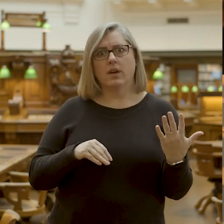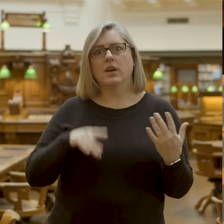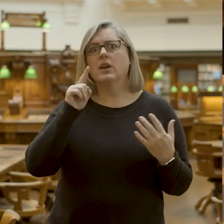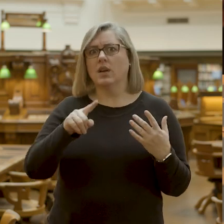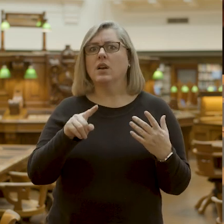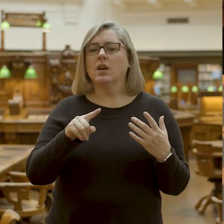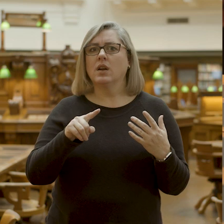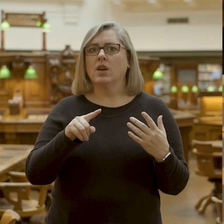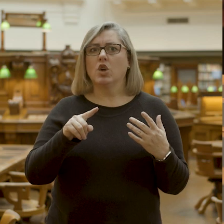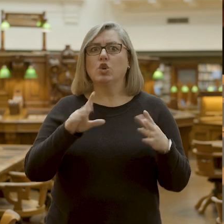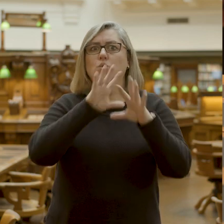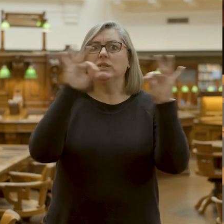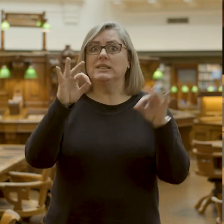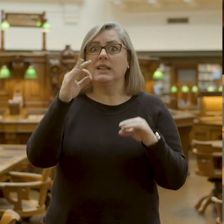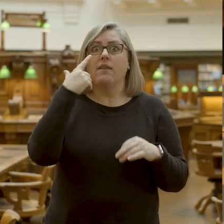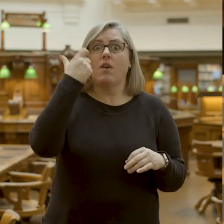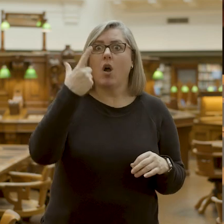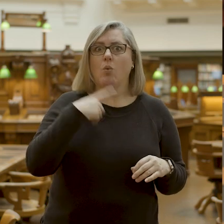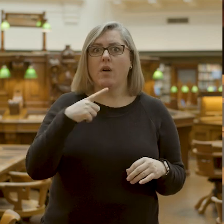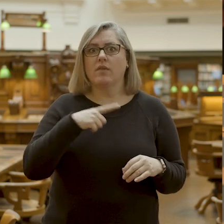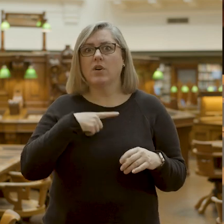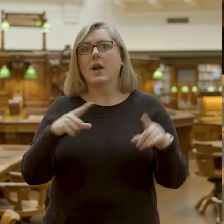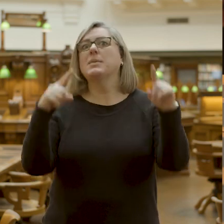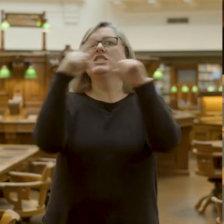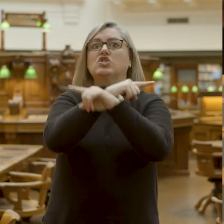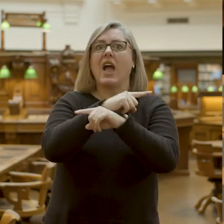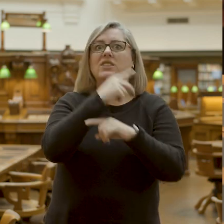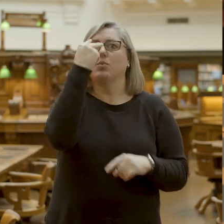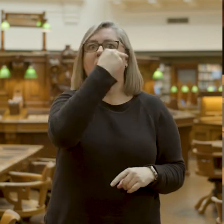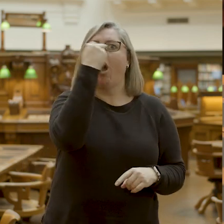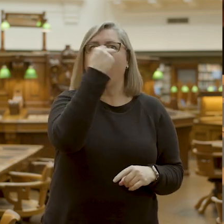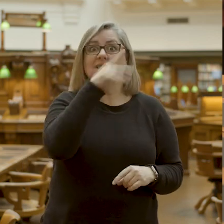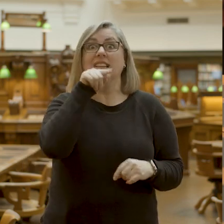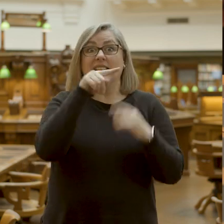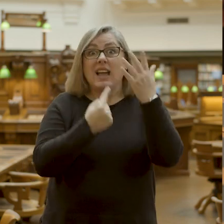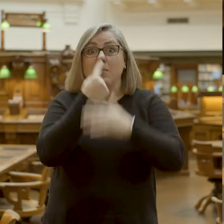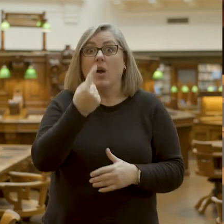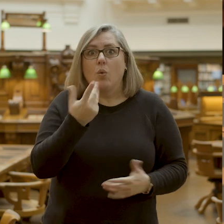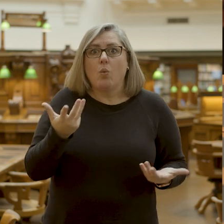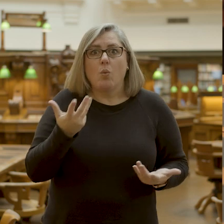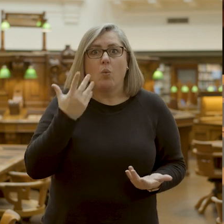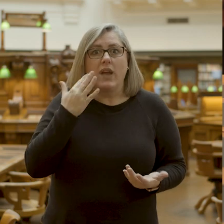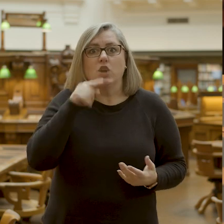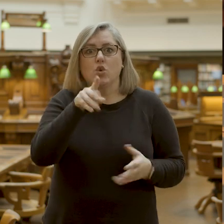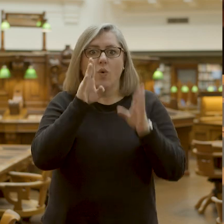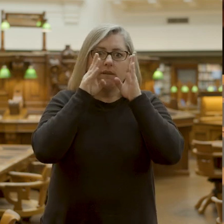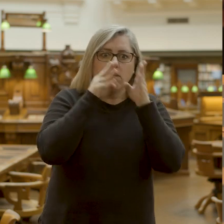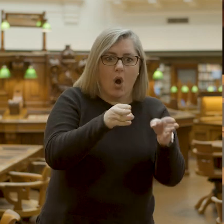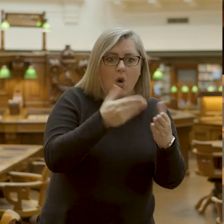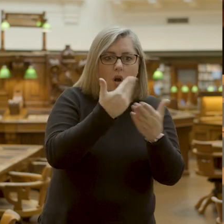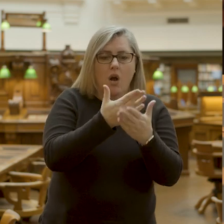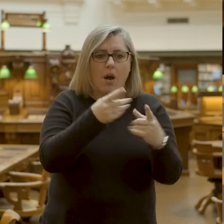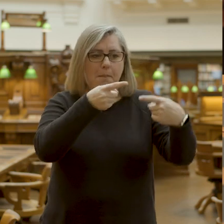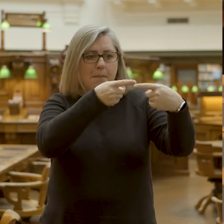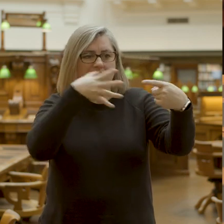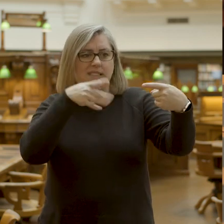called change blindness, and change blindness, excuse me, occurs when you are focusing on a